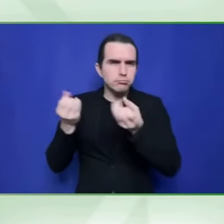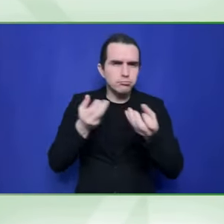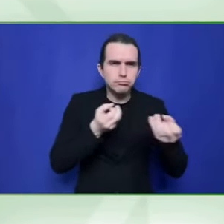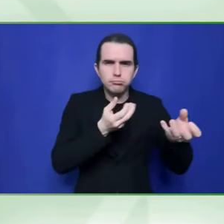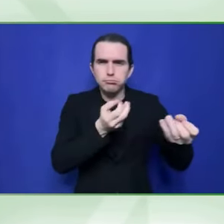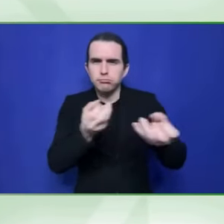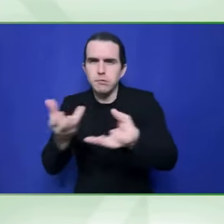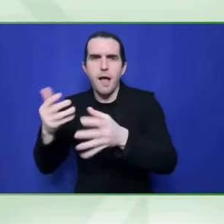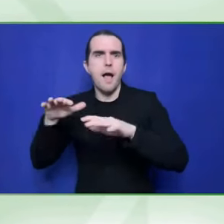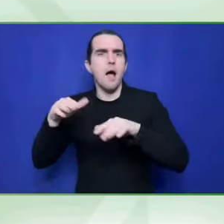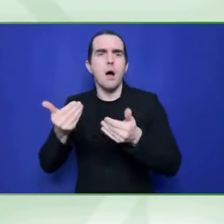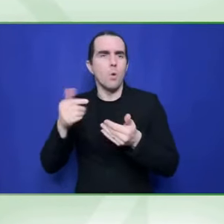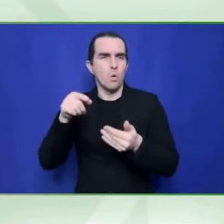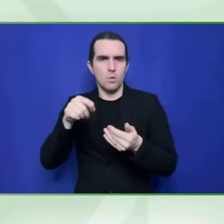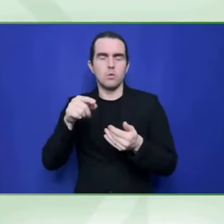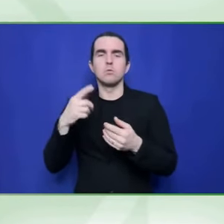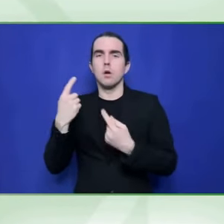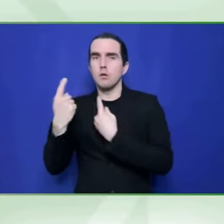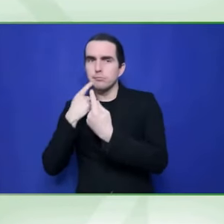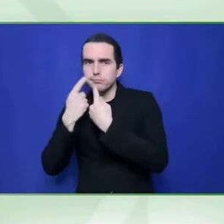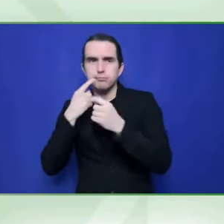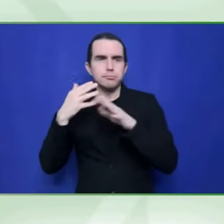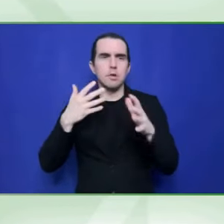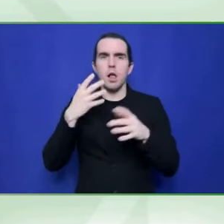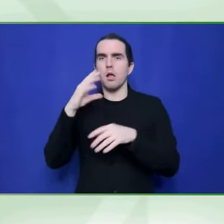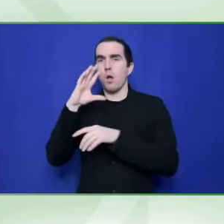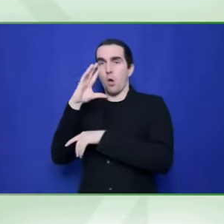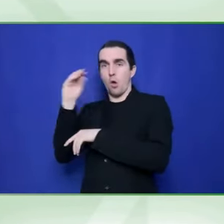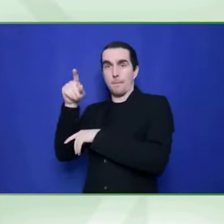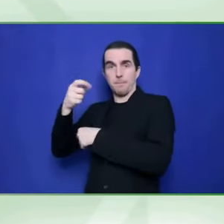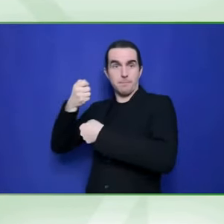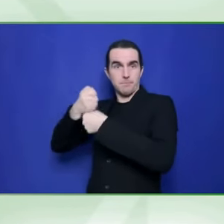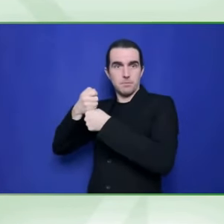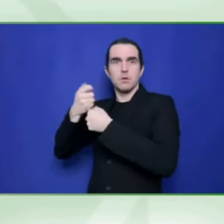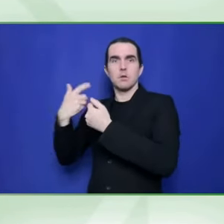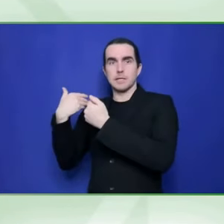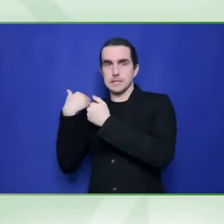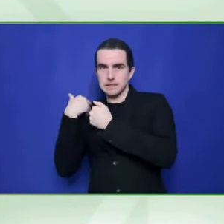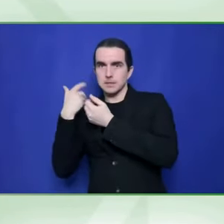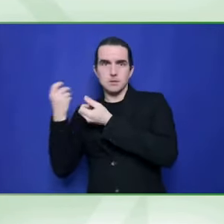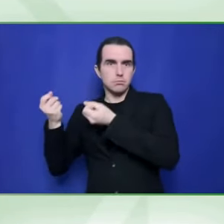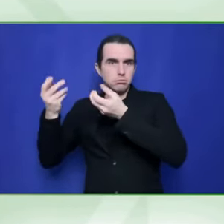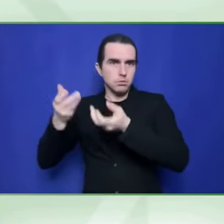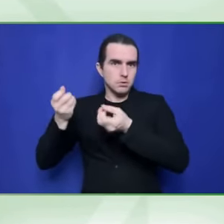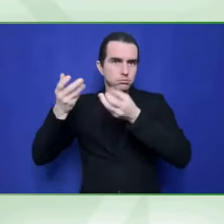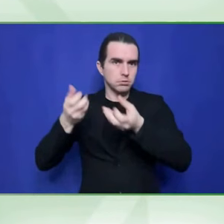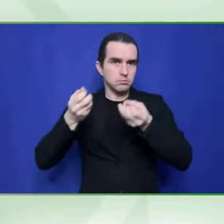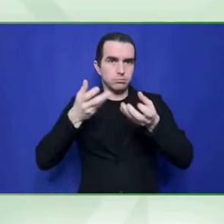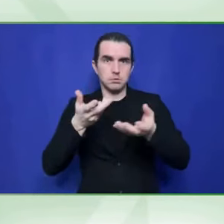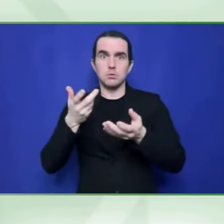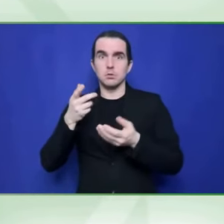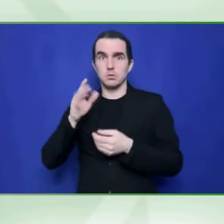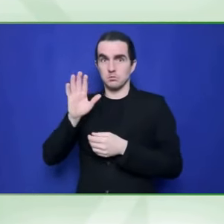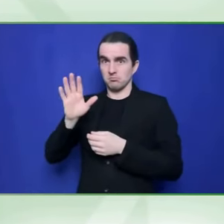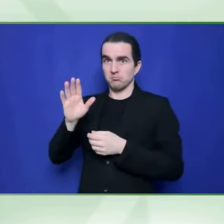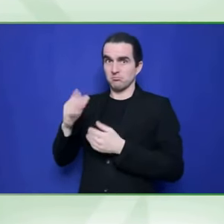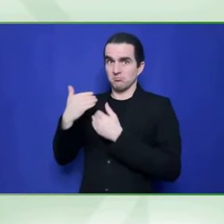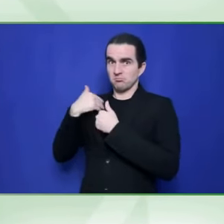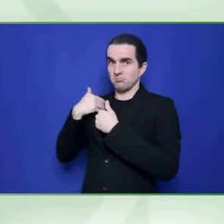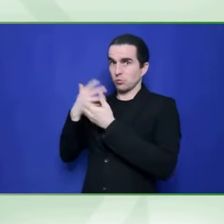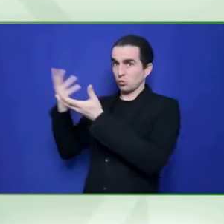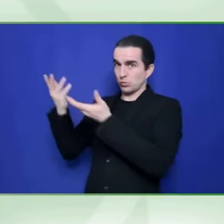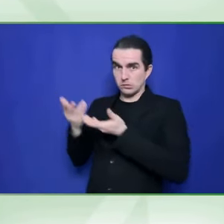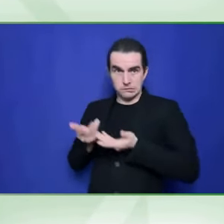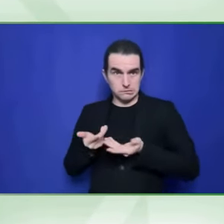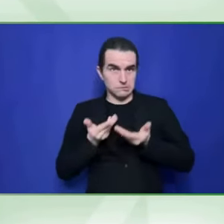in, you know, certain environmental standards, compliance with some of the standards we've talked about today. That is a tell of a responsibly managed supply